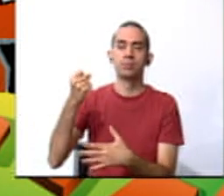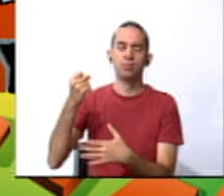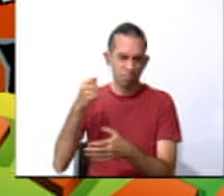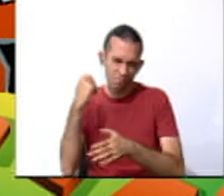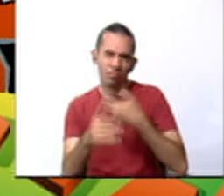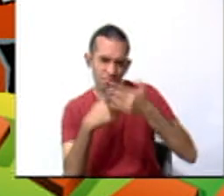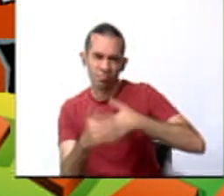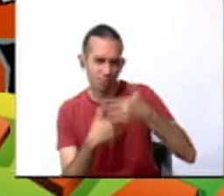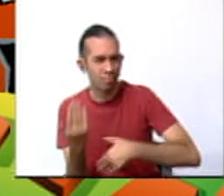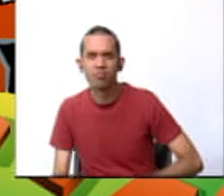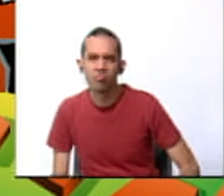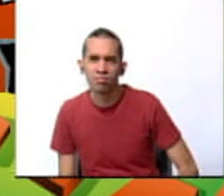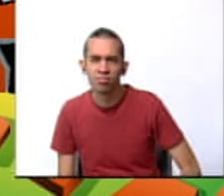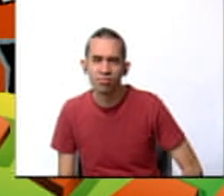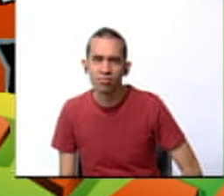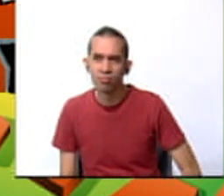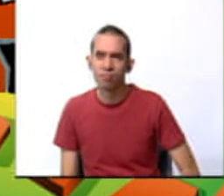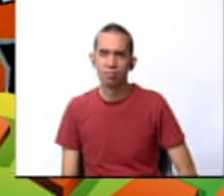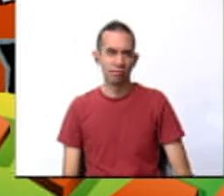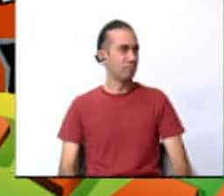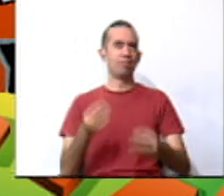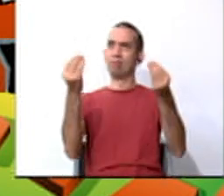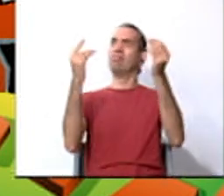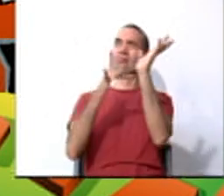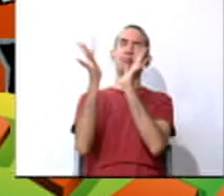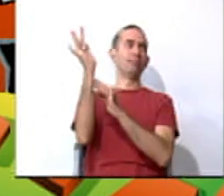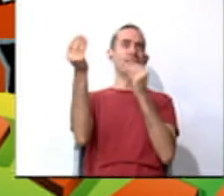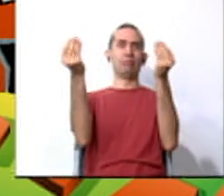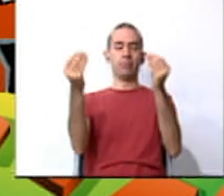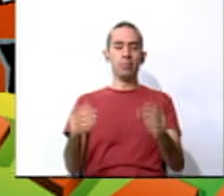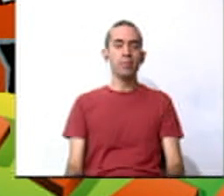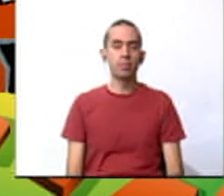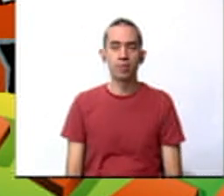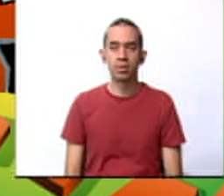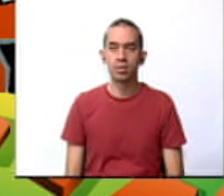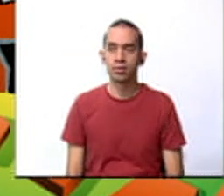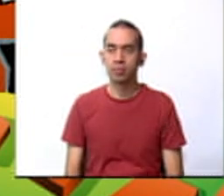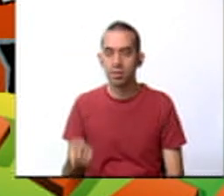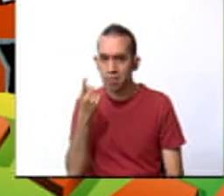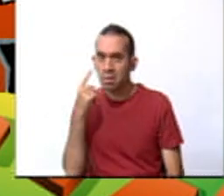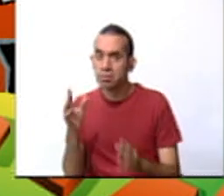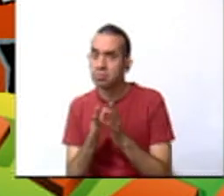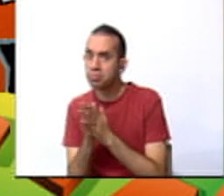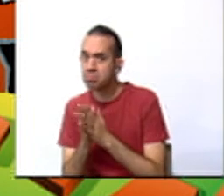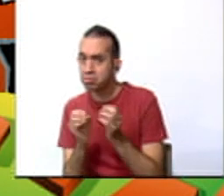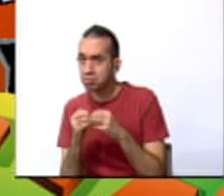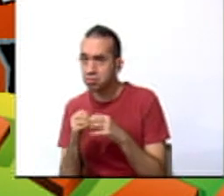More toilet paper. Jesus Christ. Let's see what else.